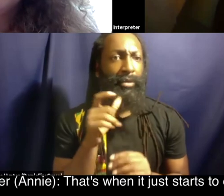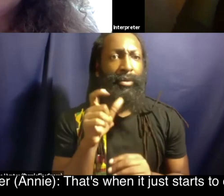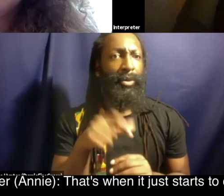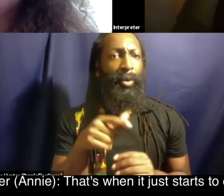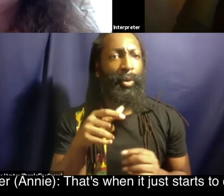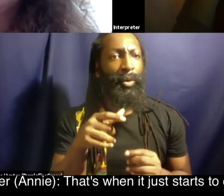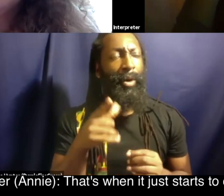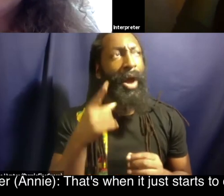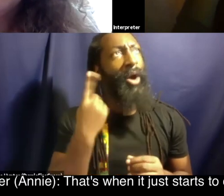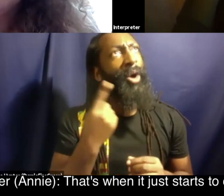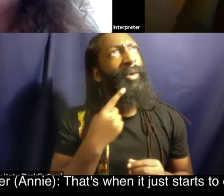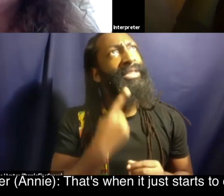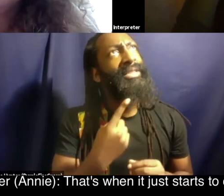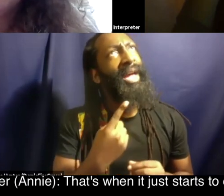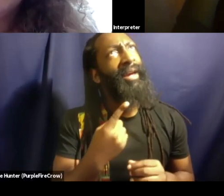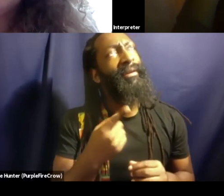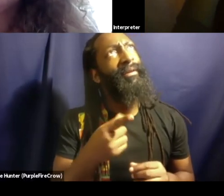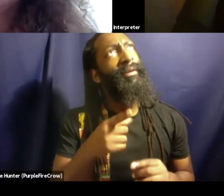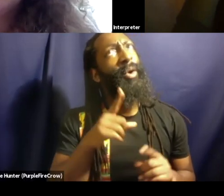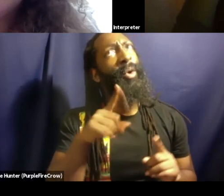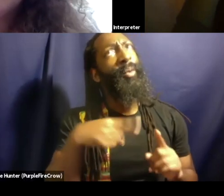that's when it just starts to diminish